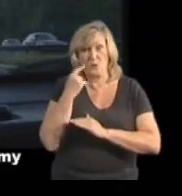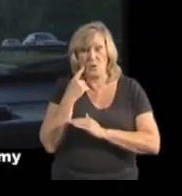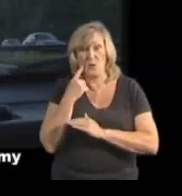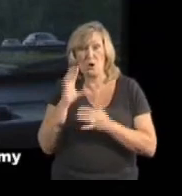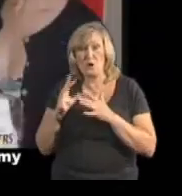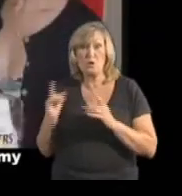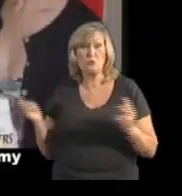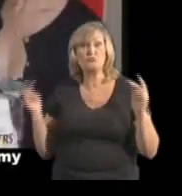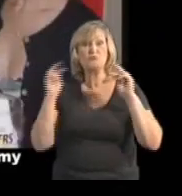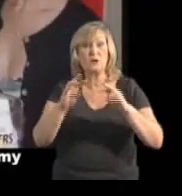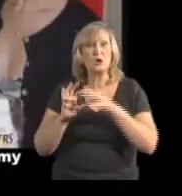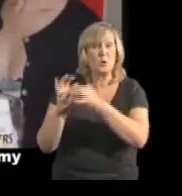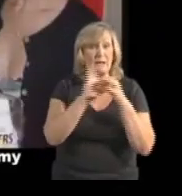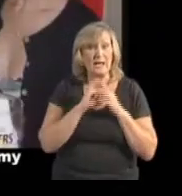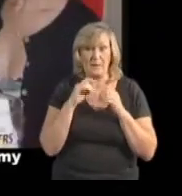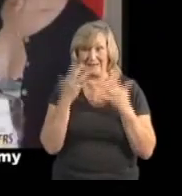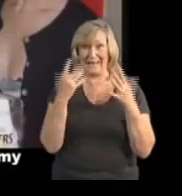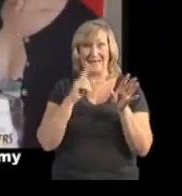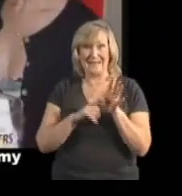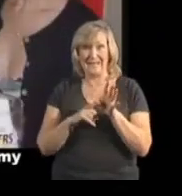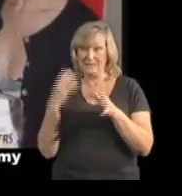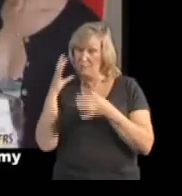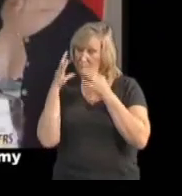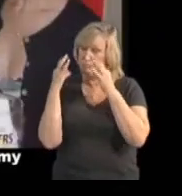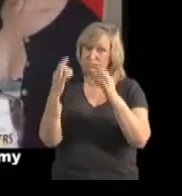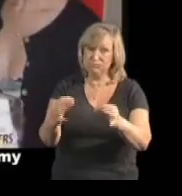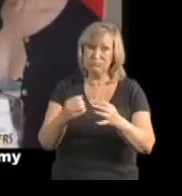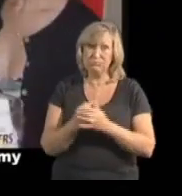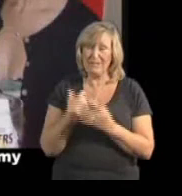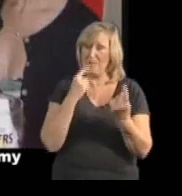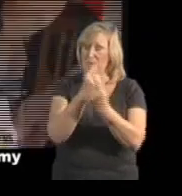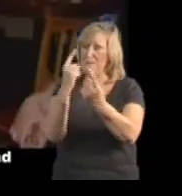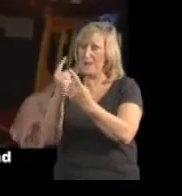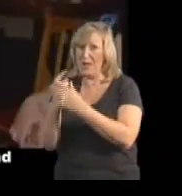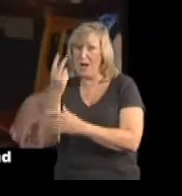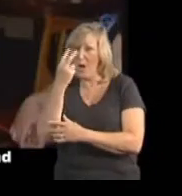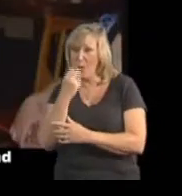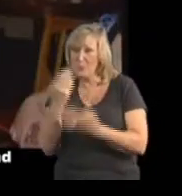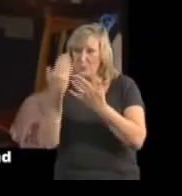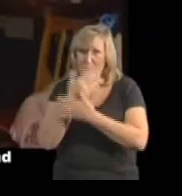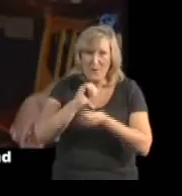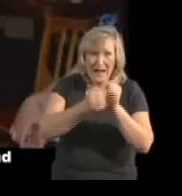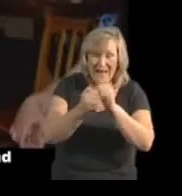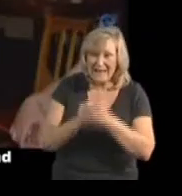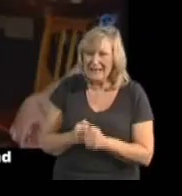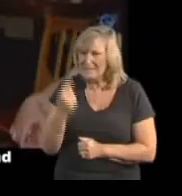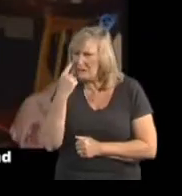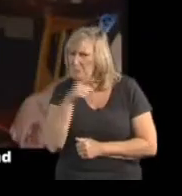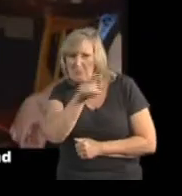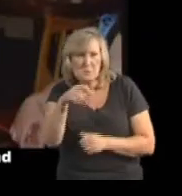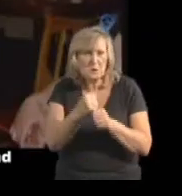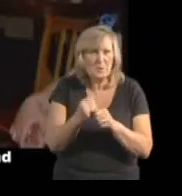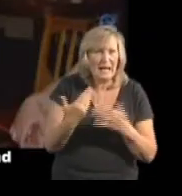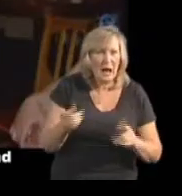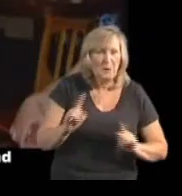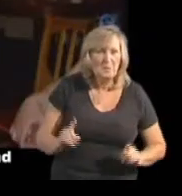going to be weird to see all of my old schoolmates and see what they are up